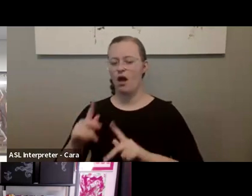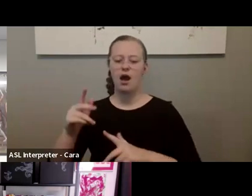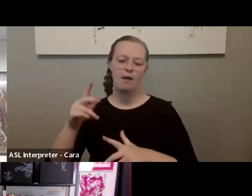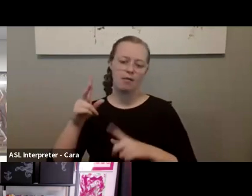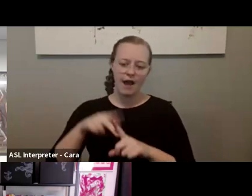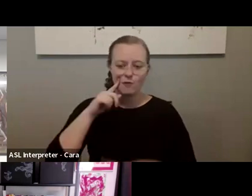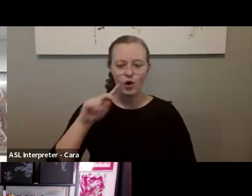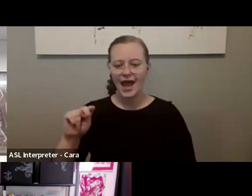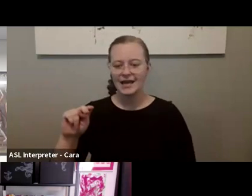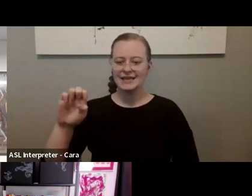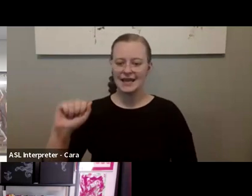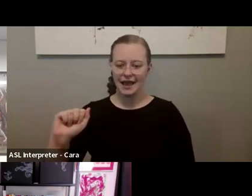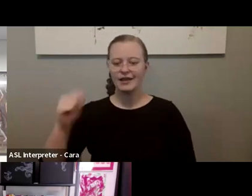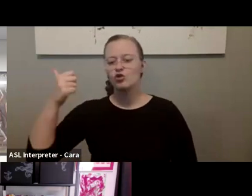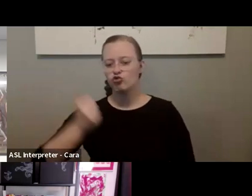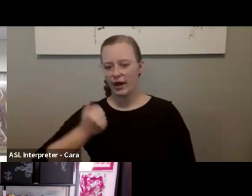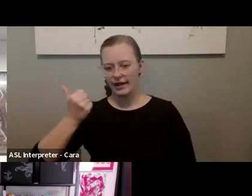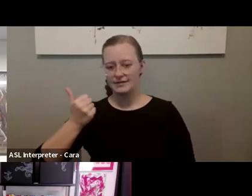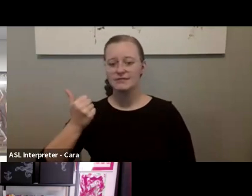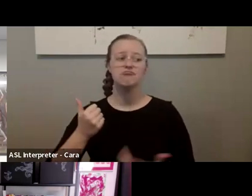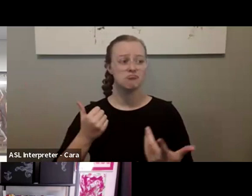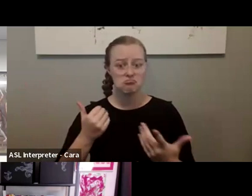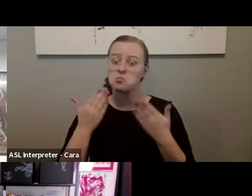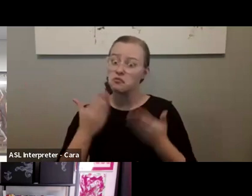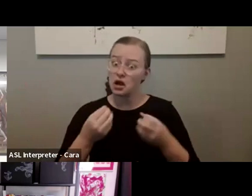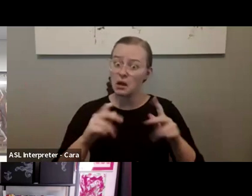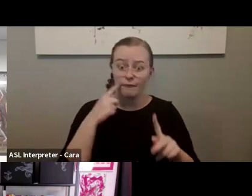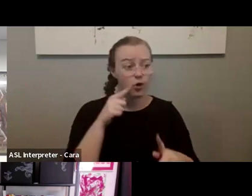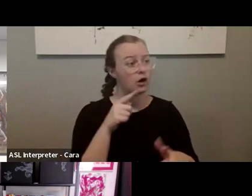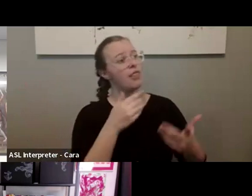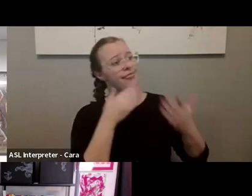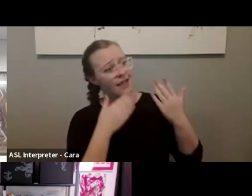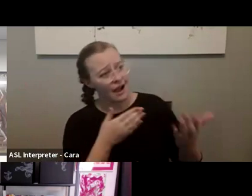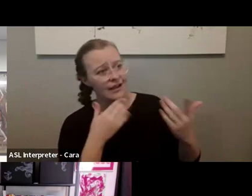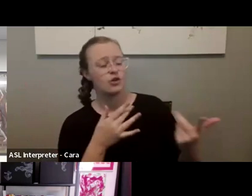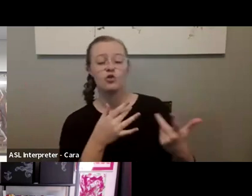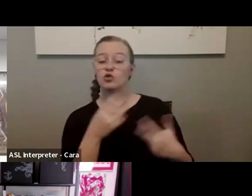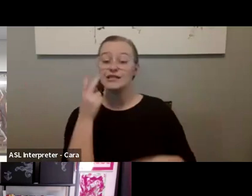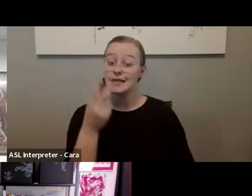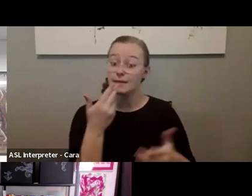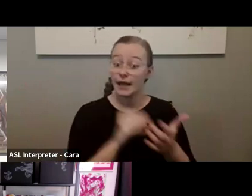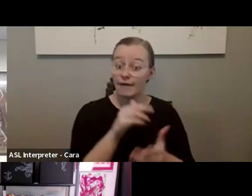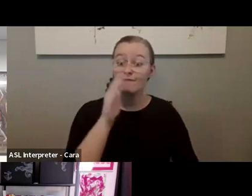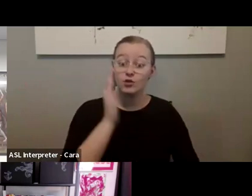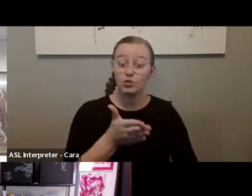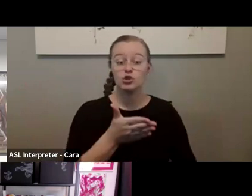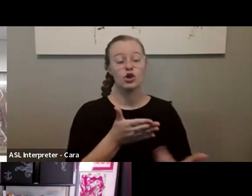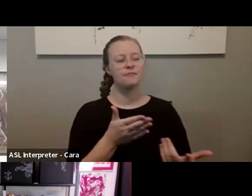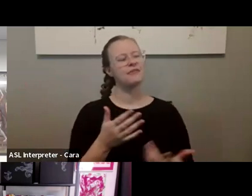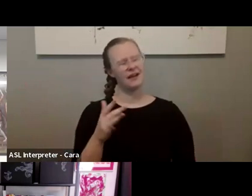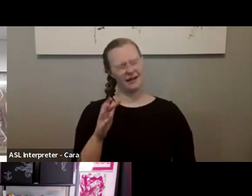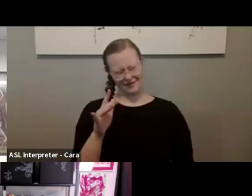provides an opportunity for you to thank them and to mention it when you see them again. There's one of our